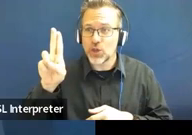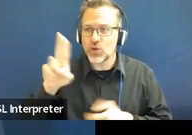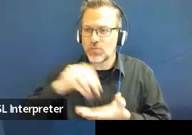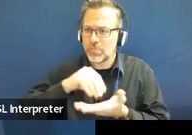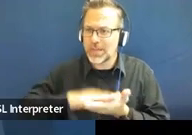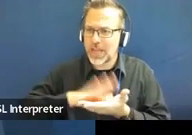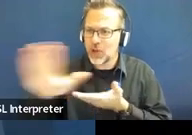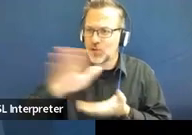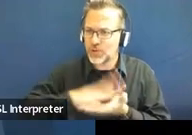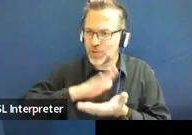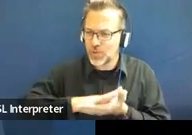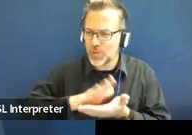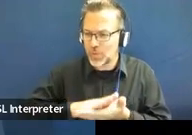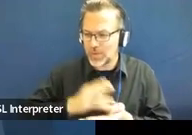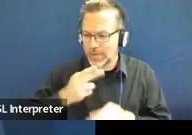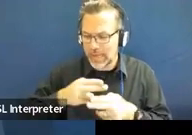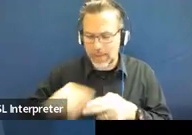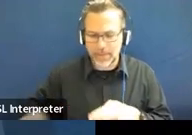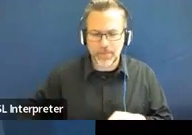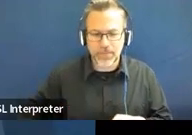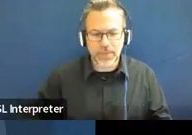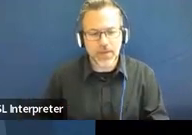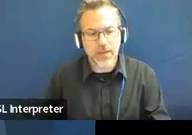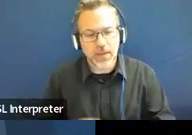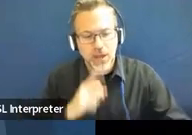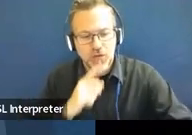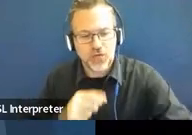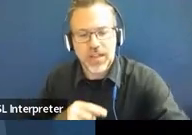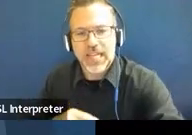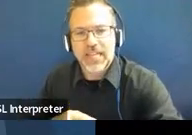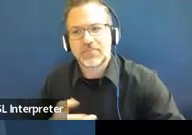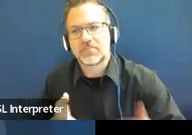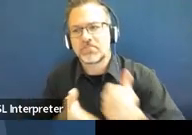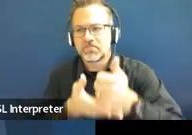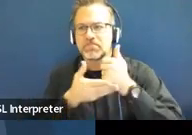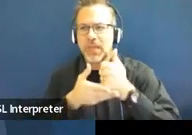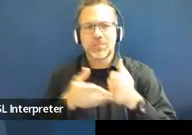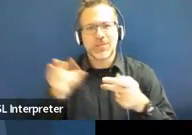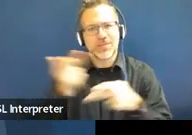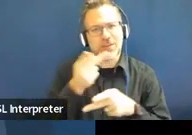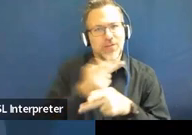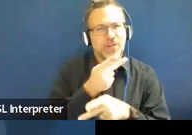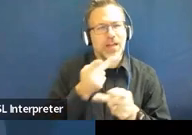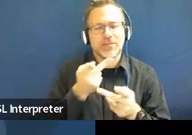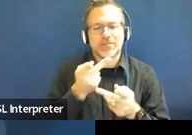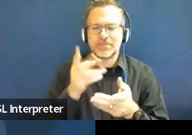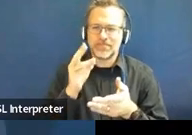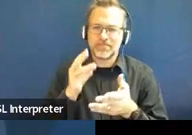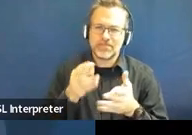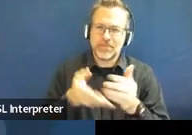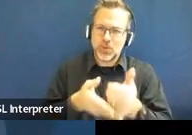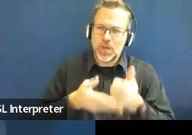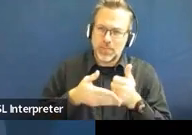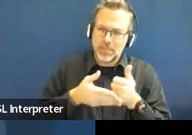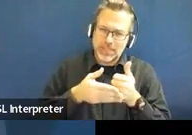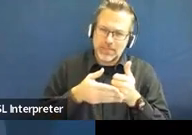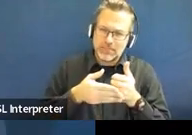like to know who we're talking to. just gives us a nice picture of how to shape our trainings moving forward.